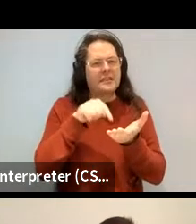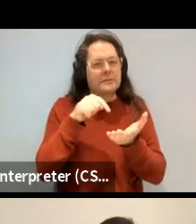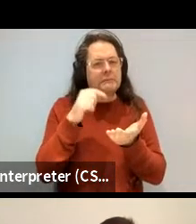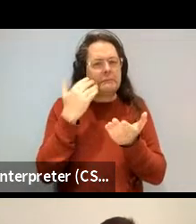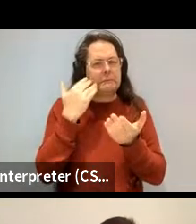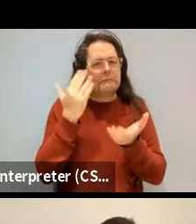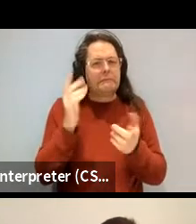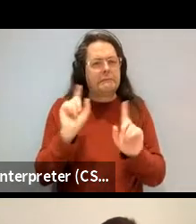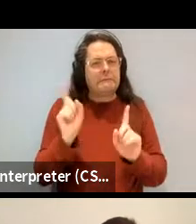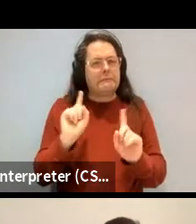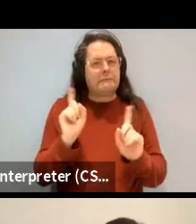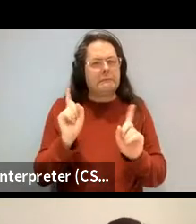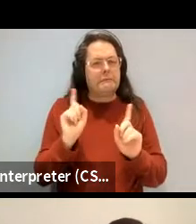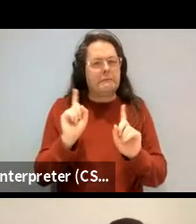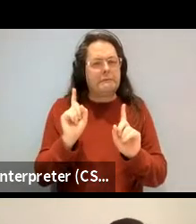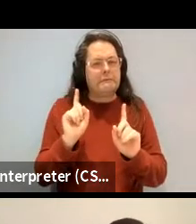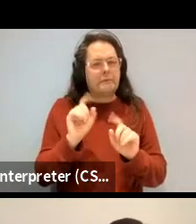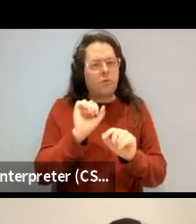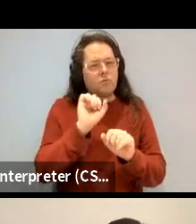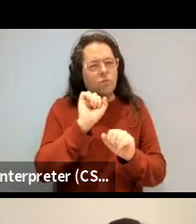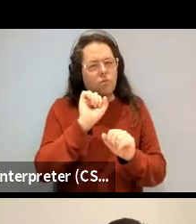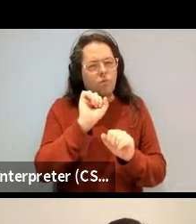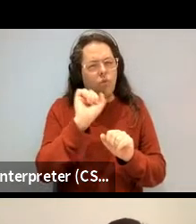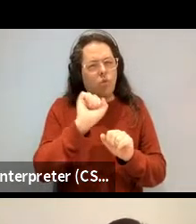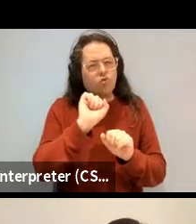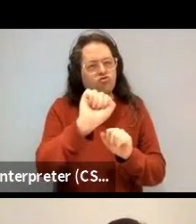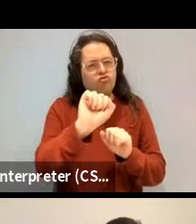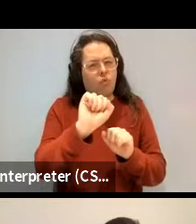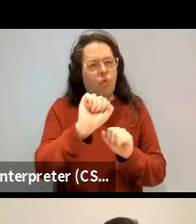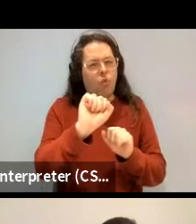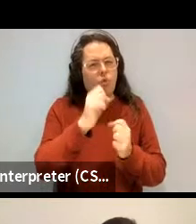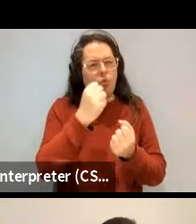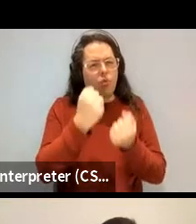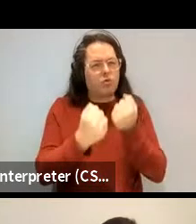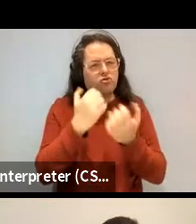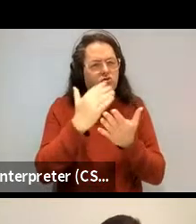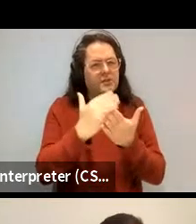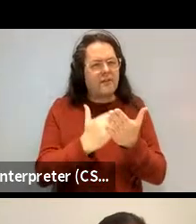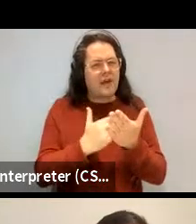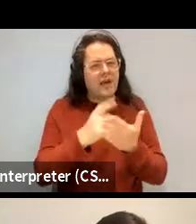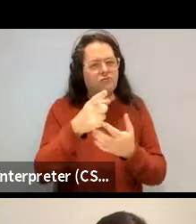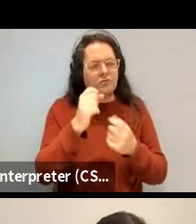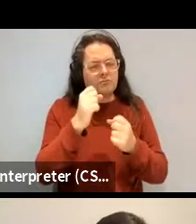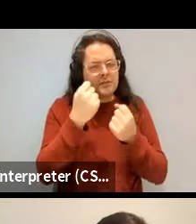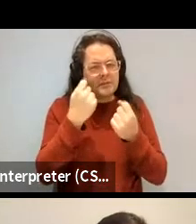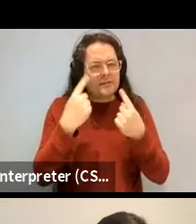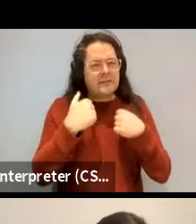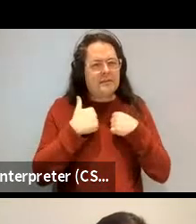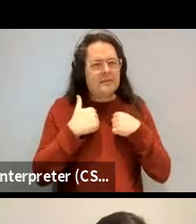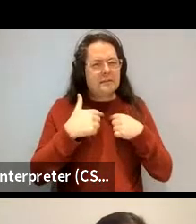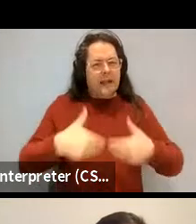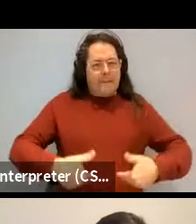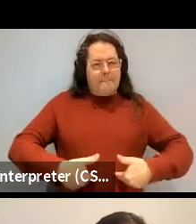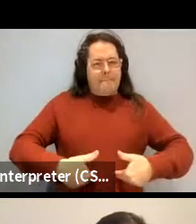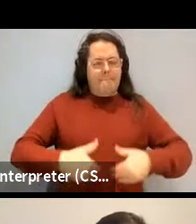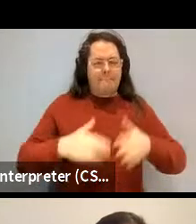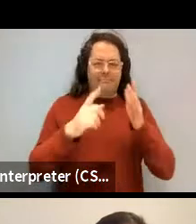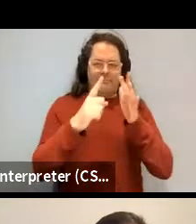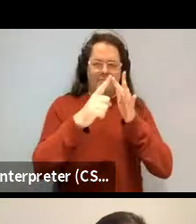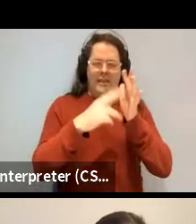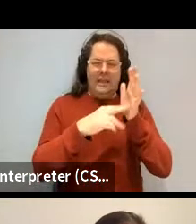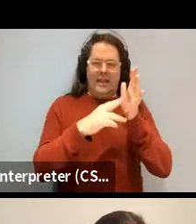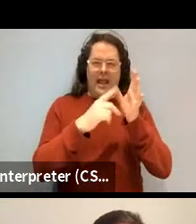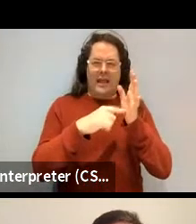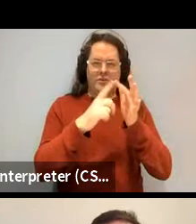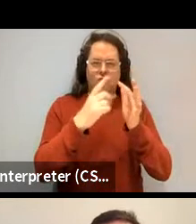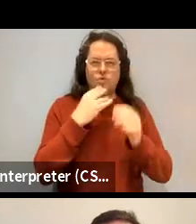innate. Why, what was the argument? So I want to know why it's innate. What, what I, I'm trying to put you on the spot there, but maybe, or maybe you, I feel like I'm